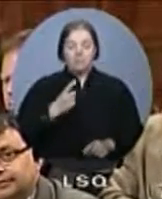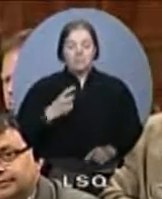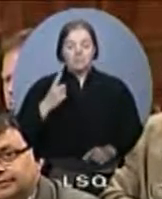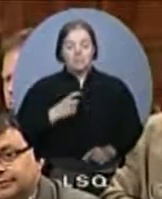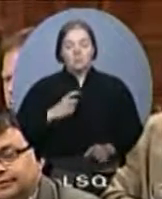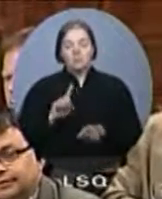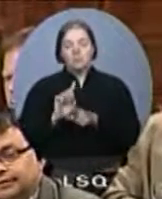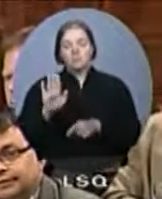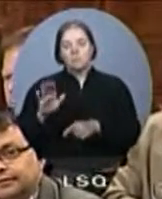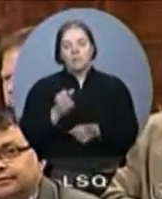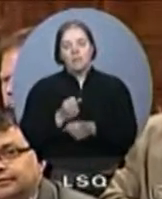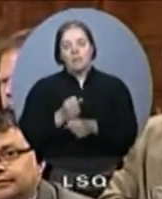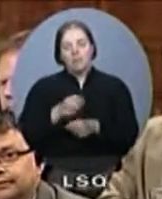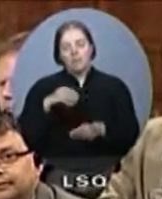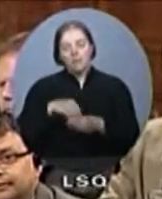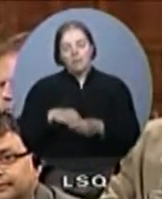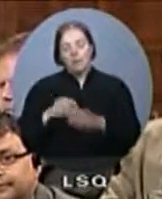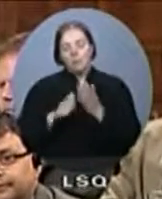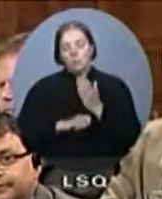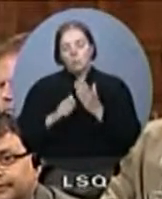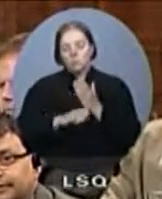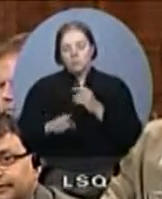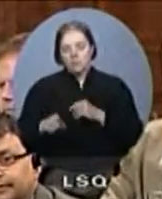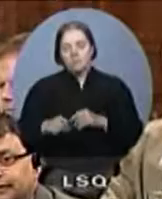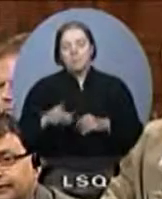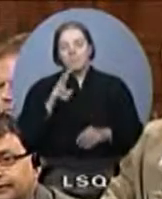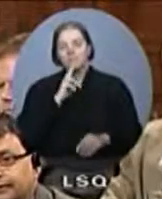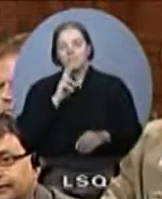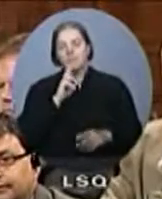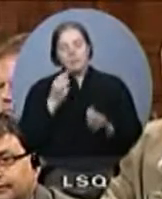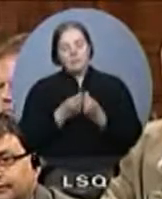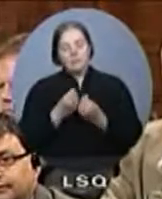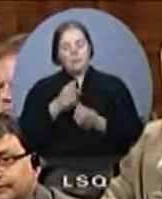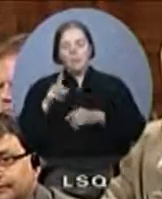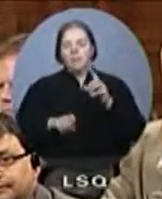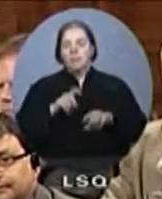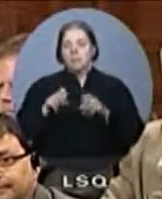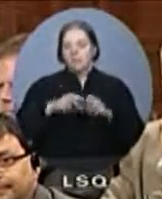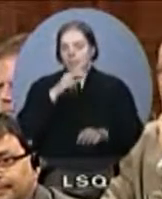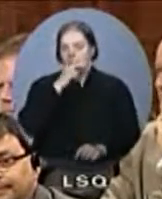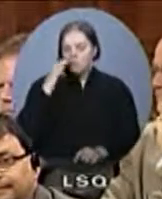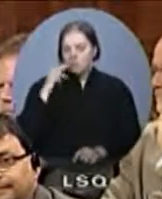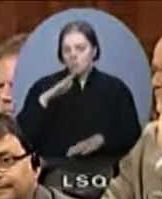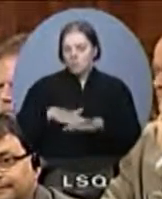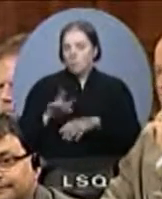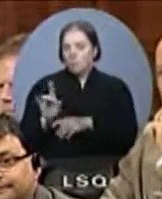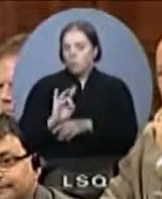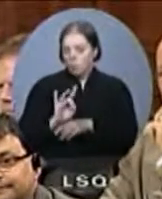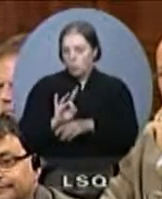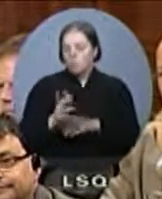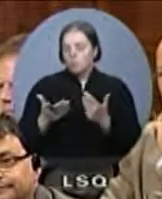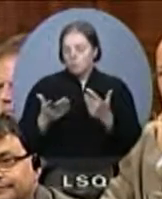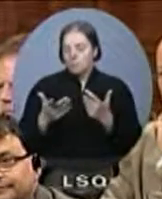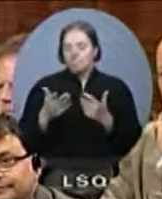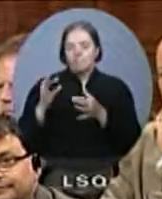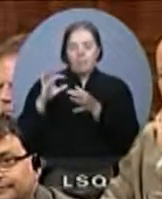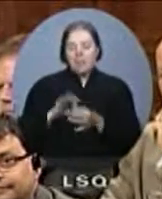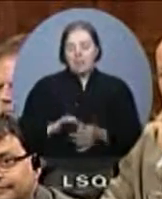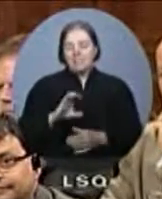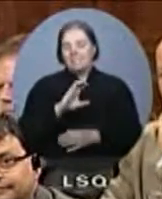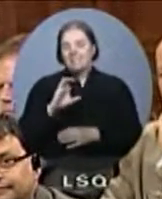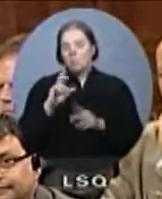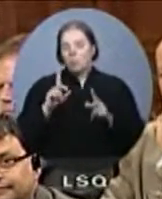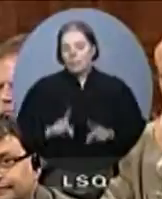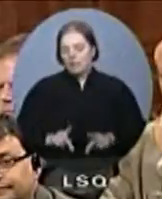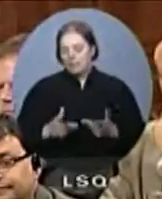many very troubling criminal investigations into citizenship fraud. Sometimes hundreds of people applying for citizenship registered at the same